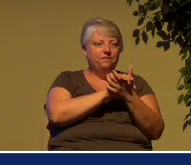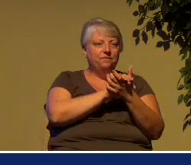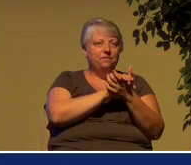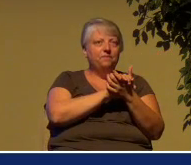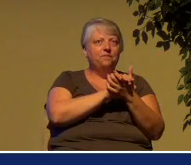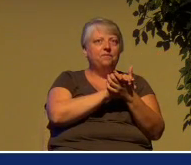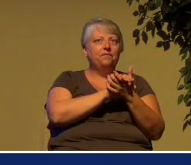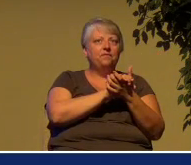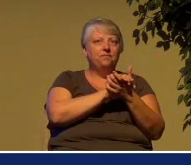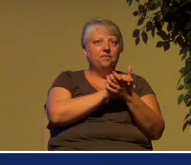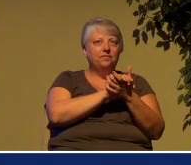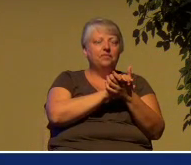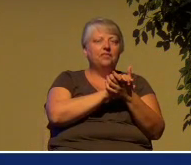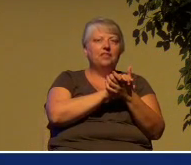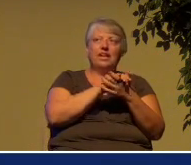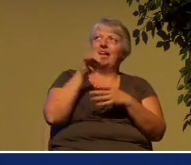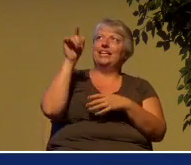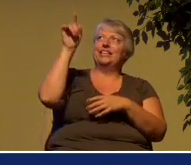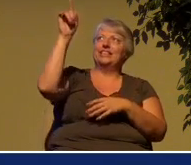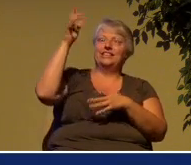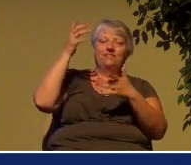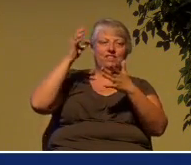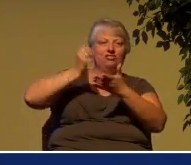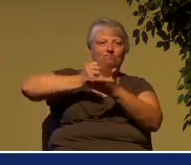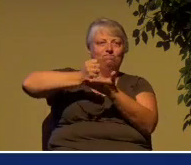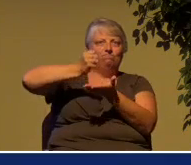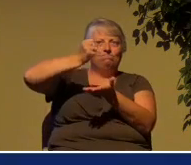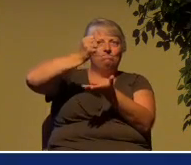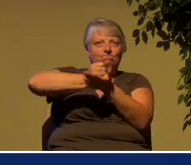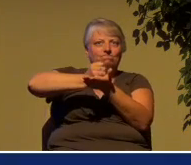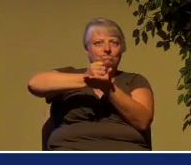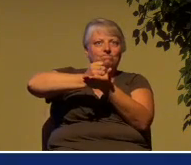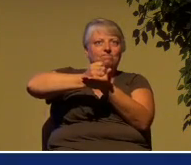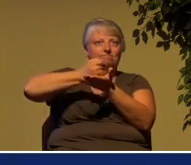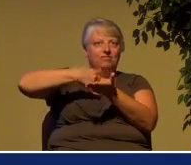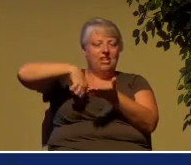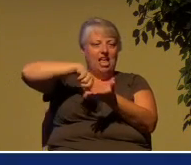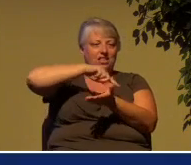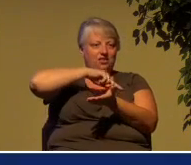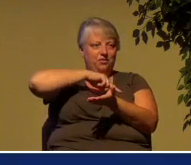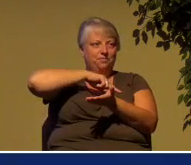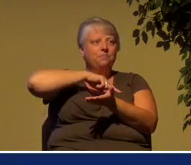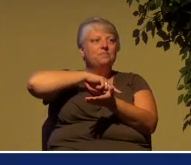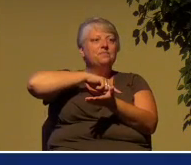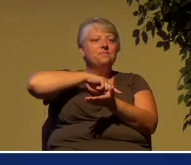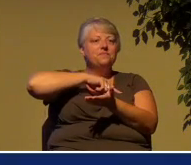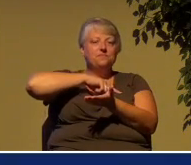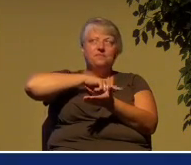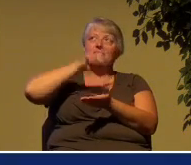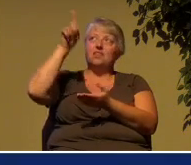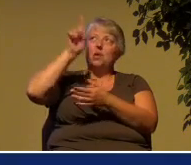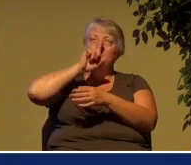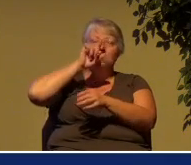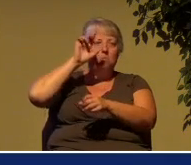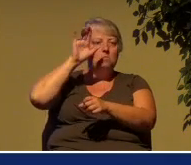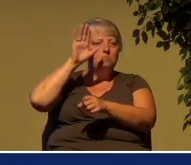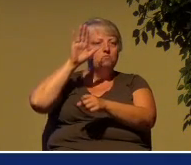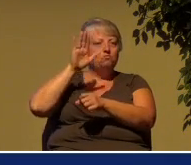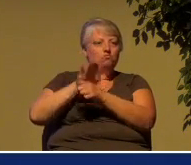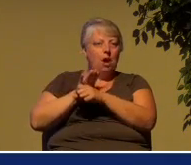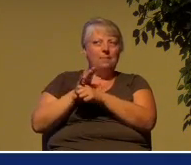having believed, you were marked in him with a seal, the promised Holy Spirit. Remember,